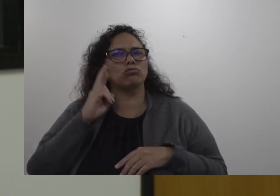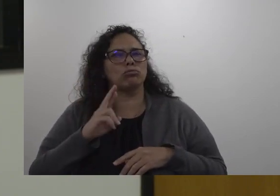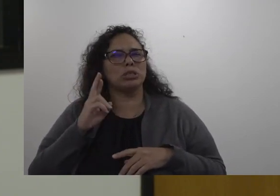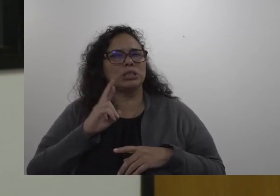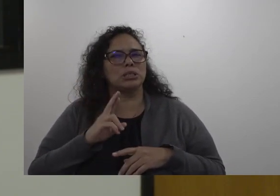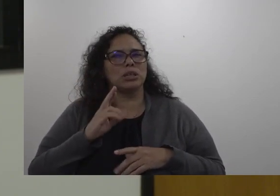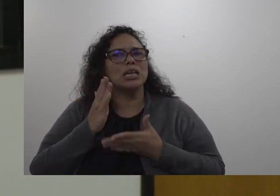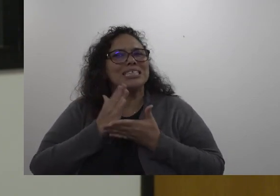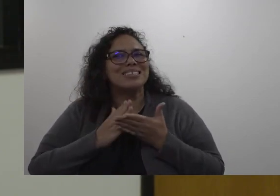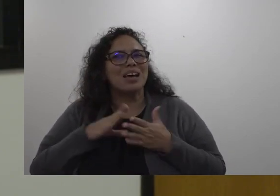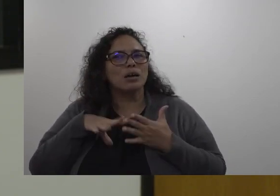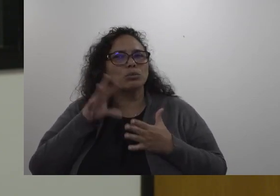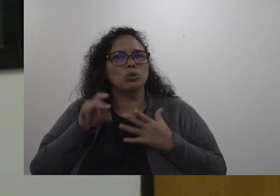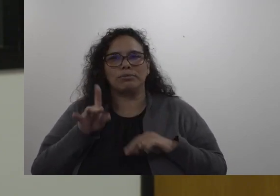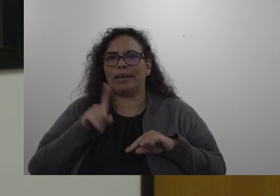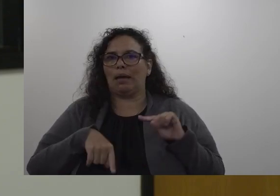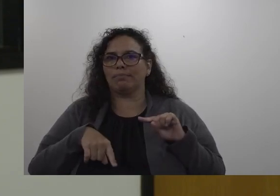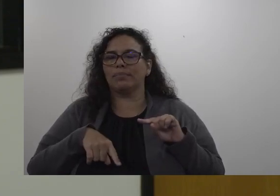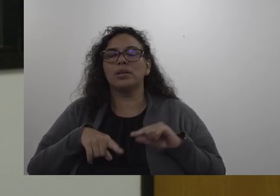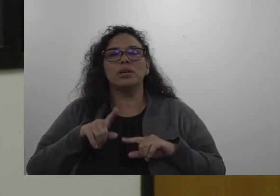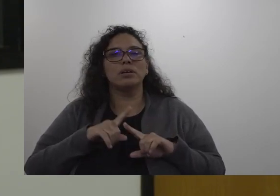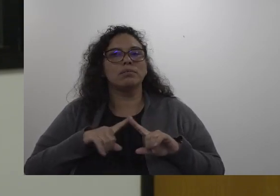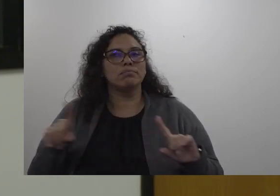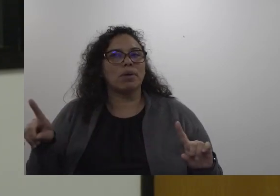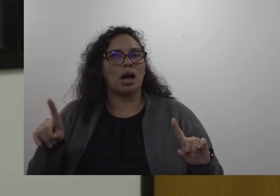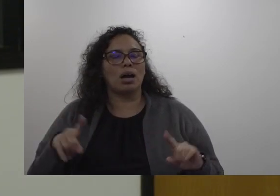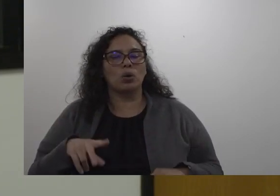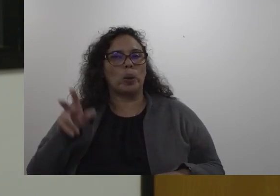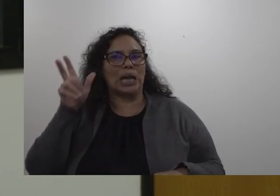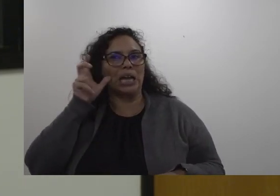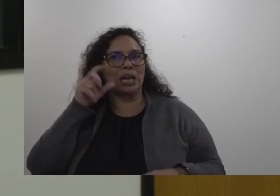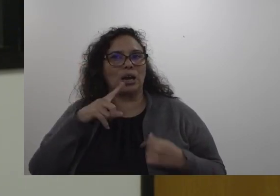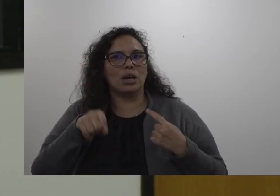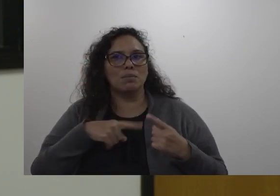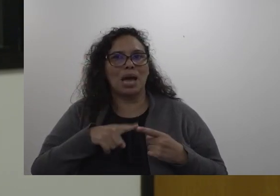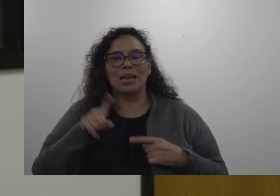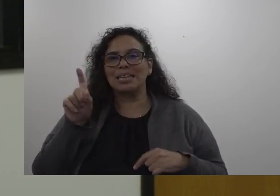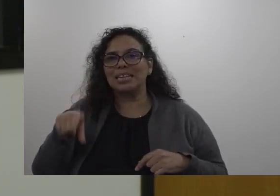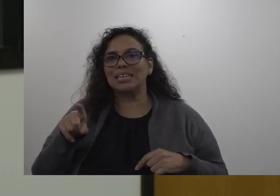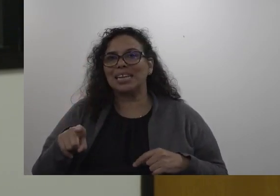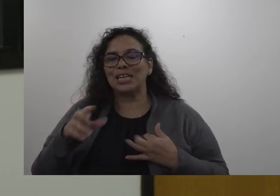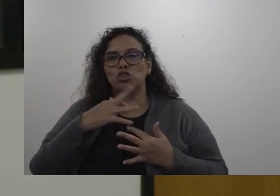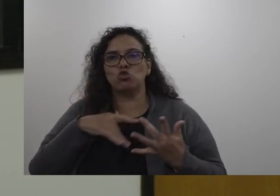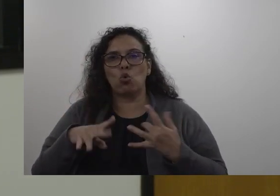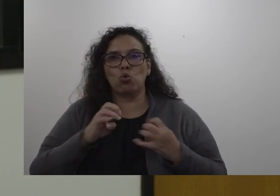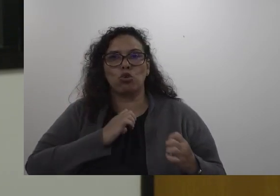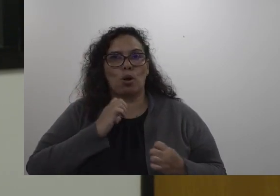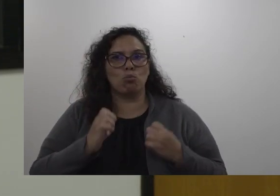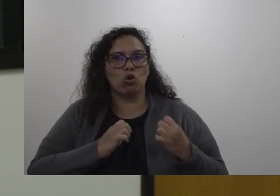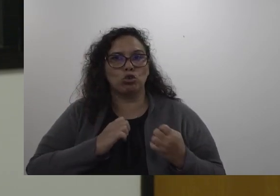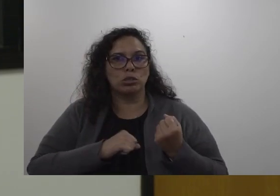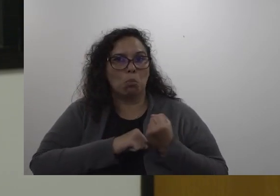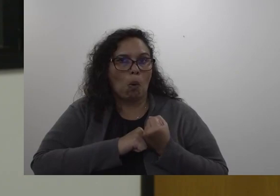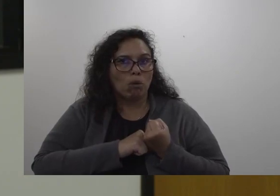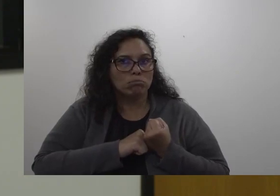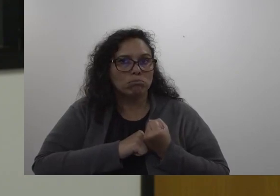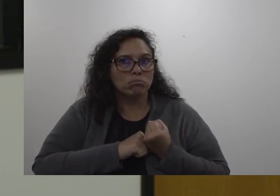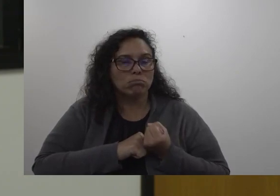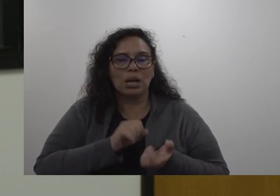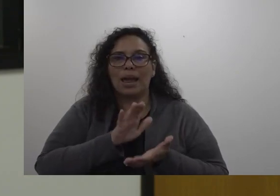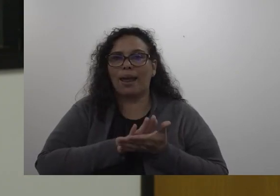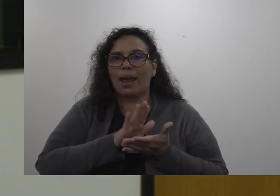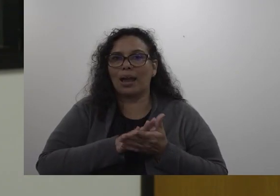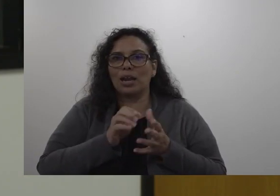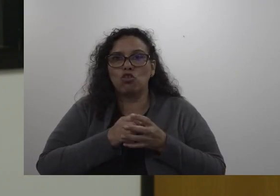students but when we hear about the need for social emotional support for support for academic growth